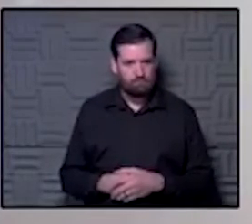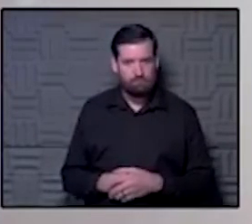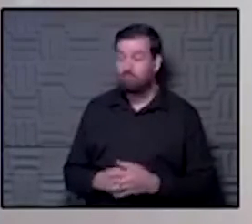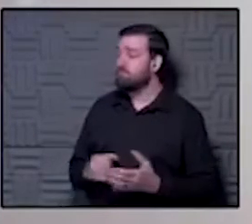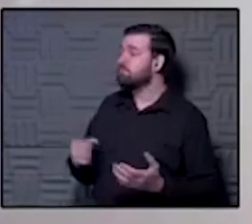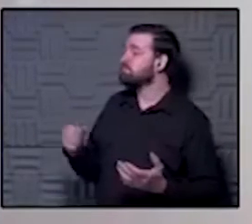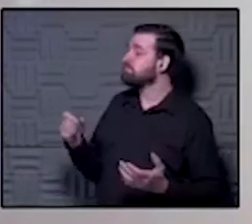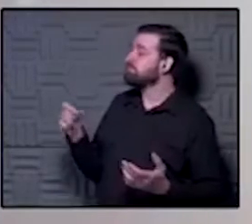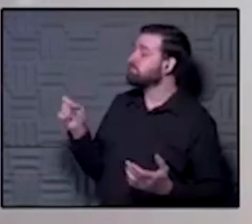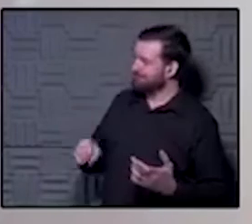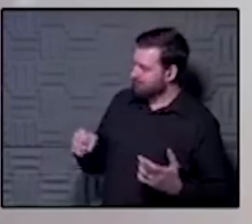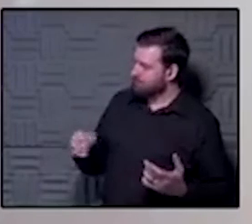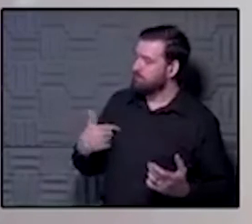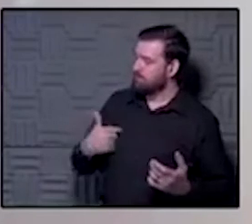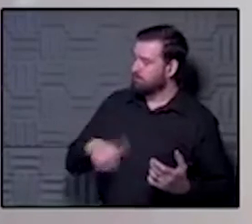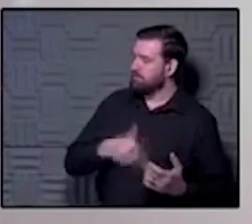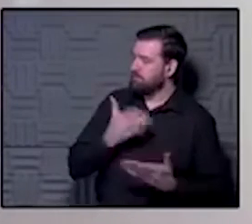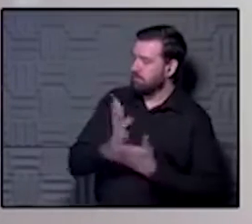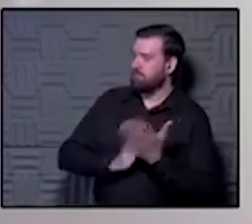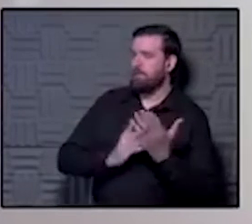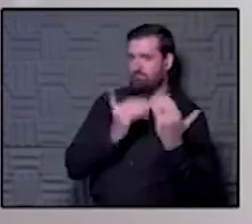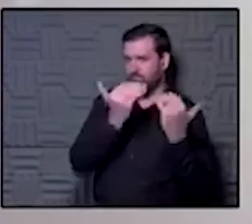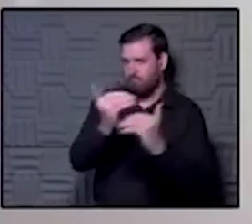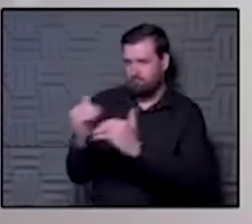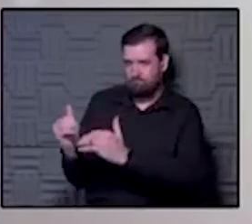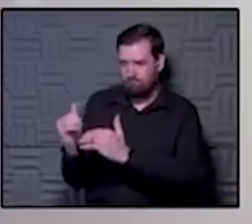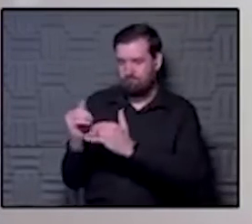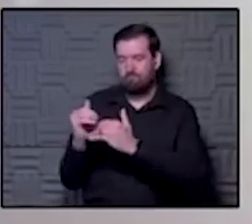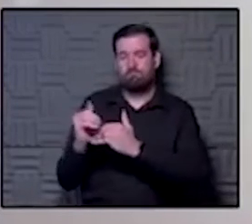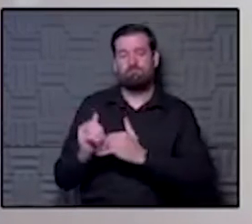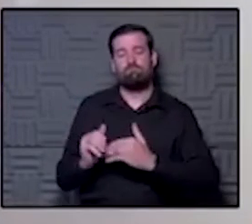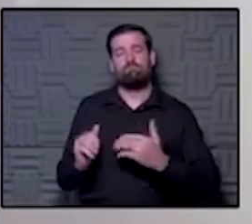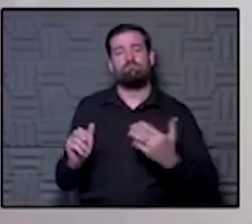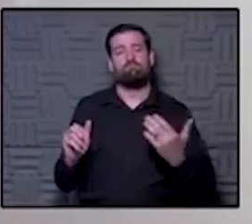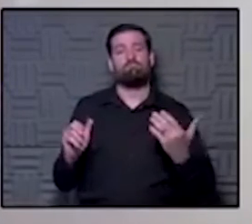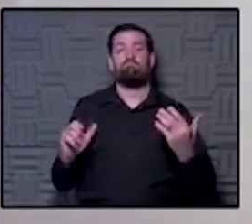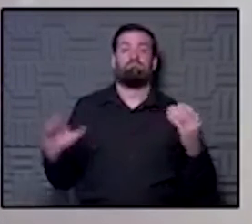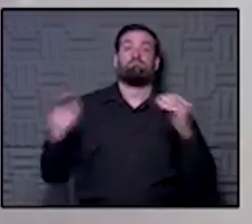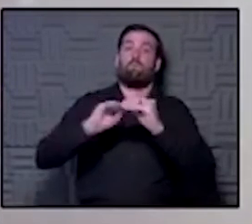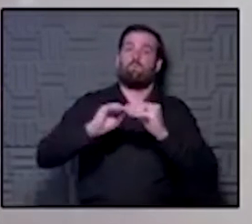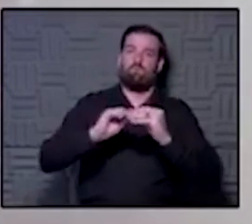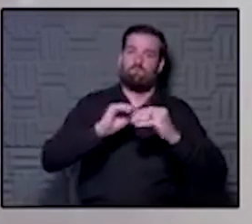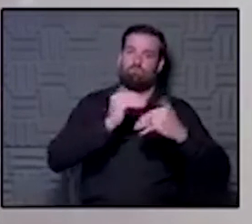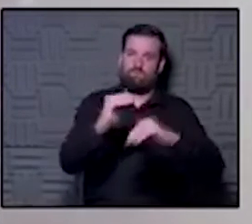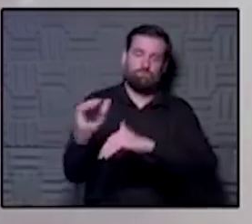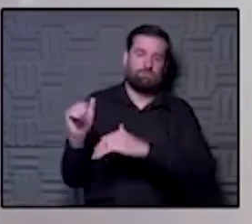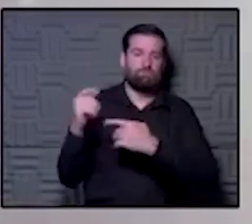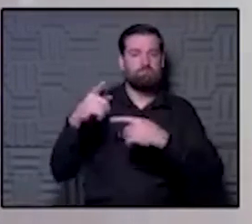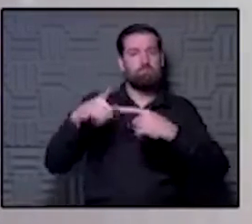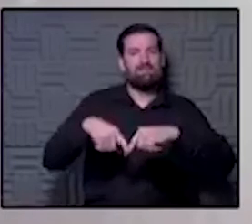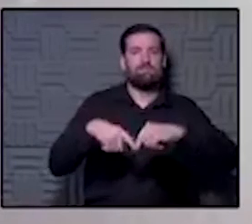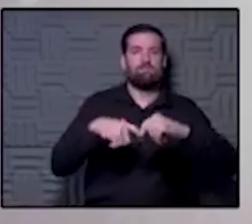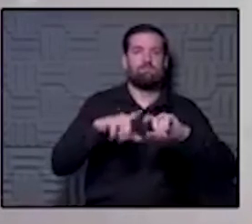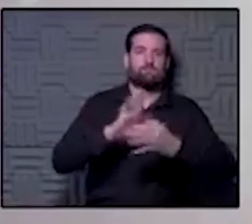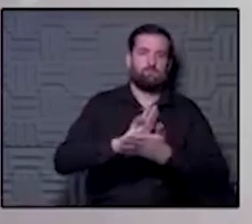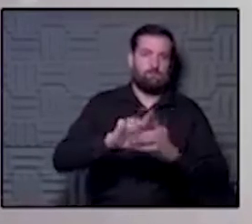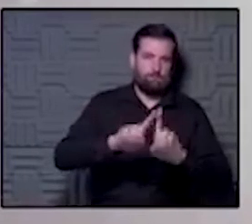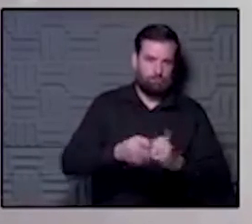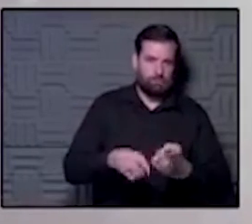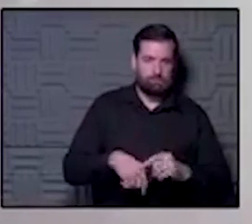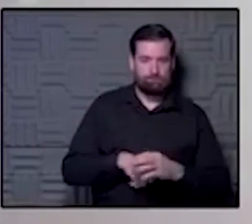Yes, we have some restrictions in place, and there are additional restrictions and guidelines depending on what school district you're in,